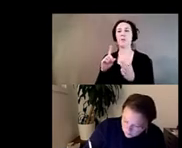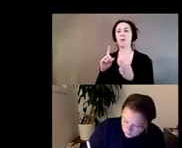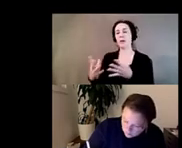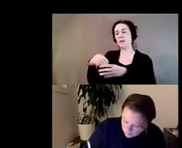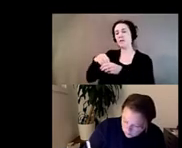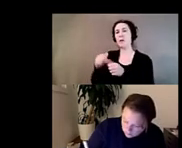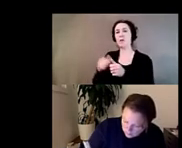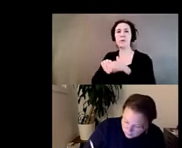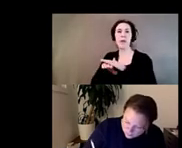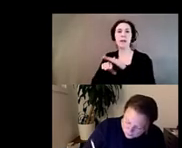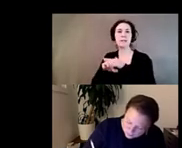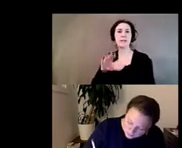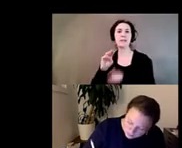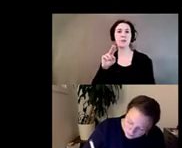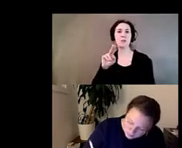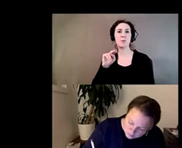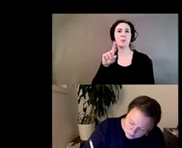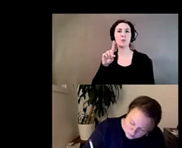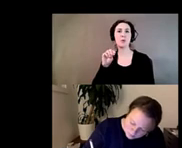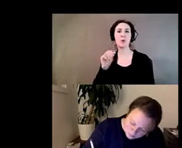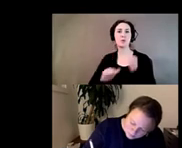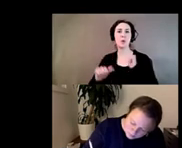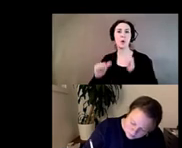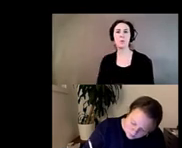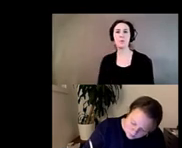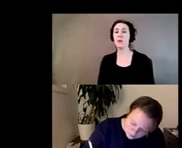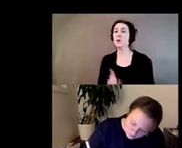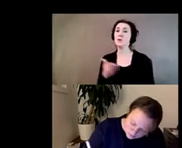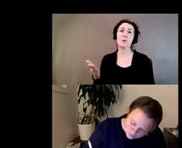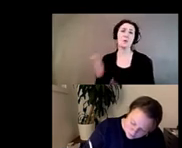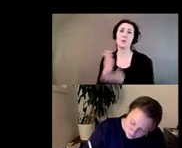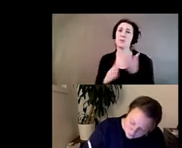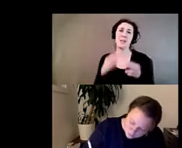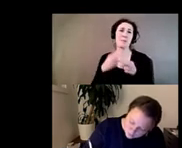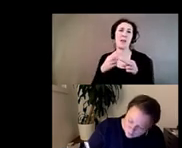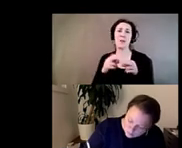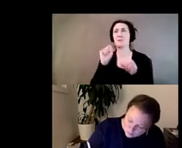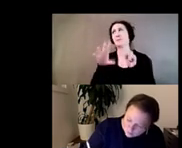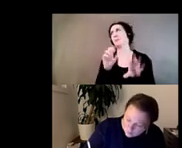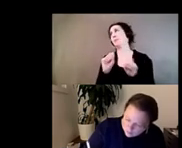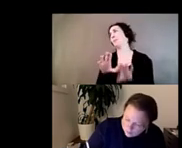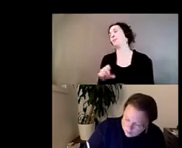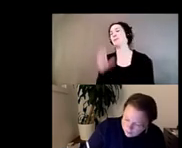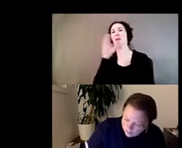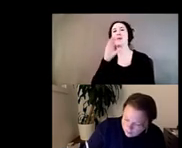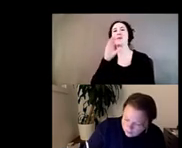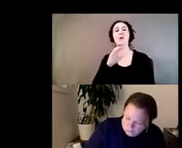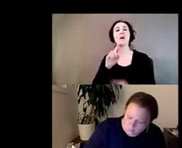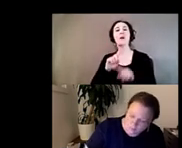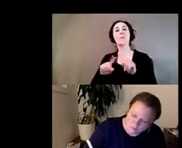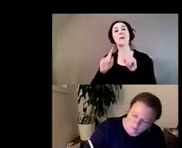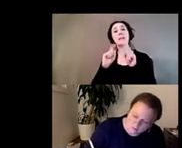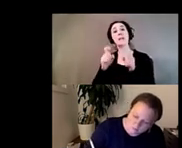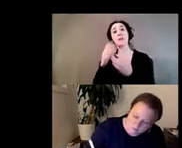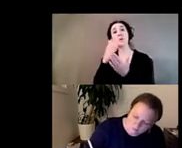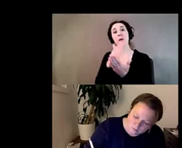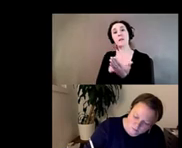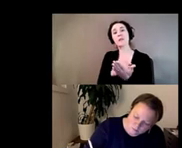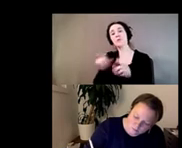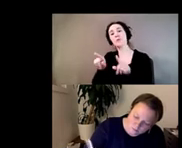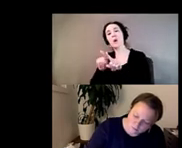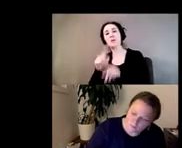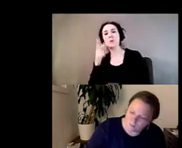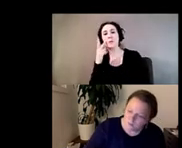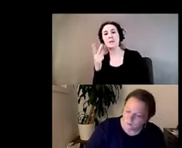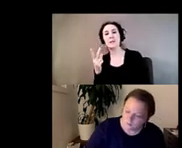Mesa etc so that's those are just some names to look for but I think in sort of giving you that list of names you can also see that there